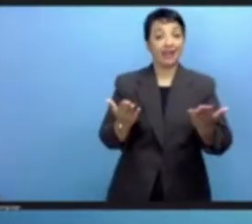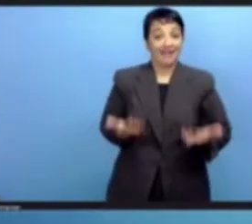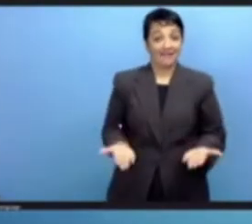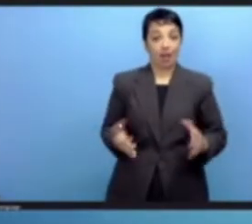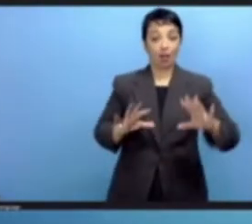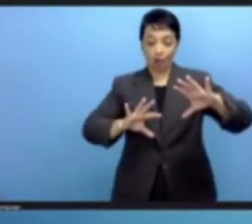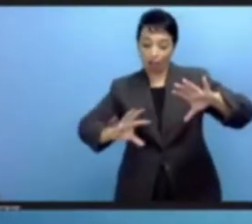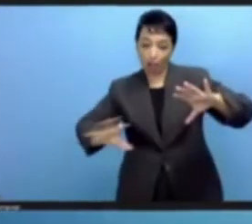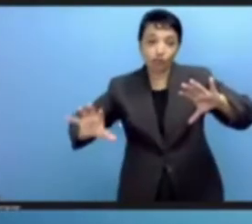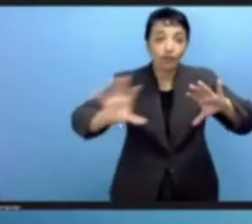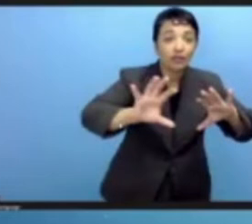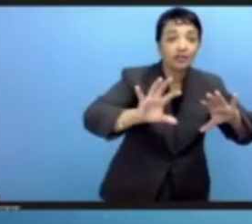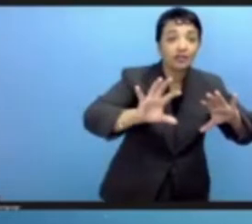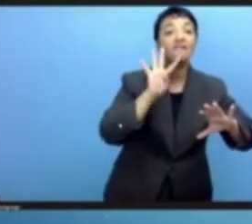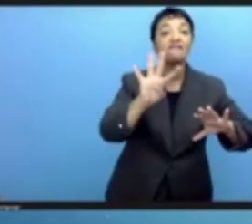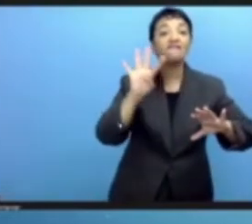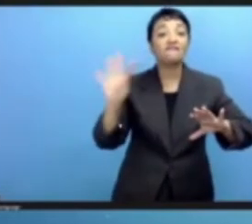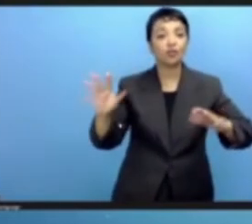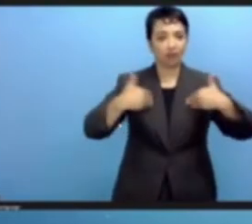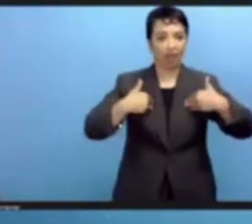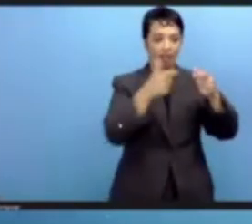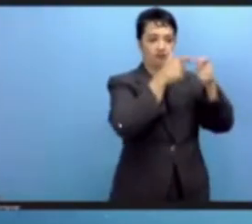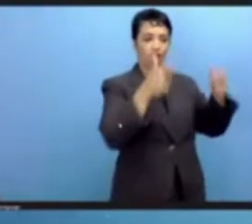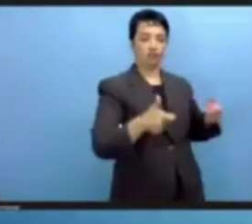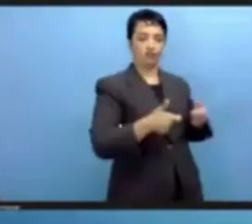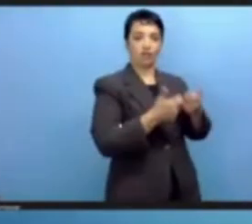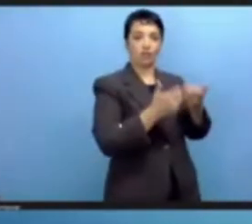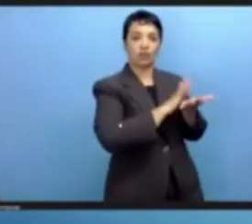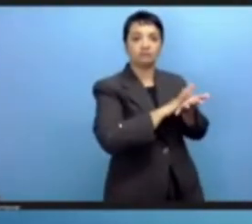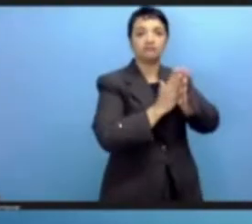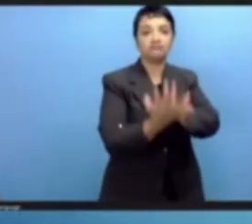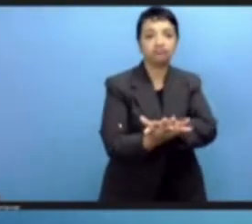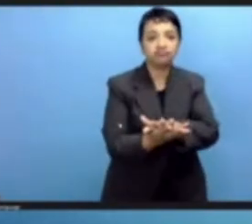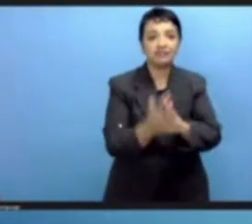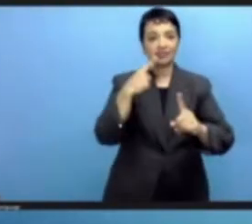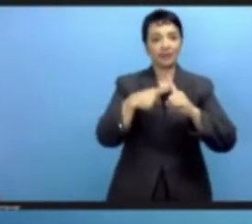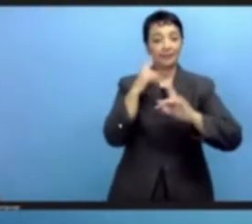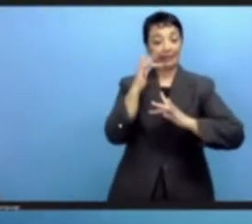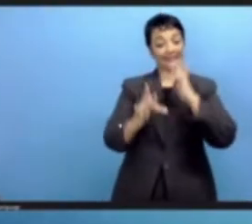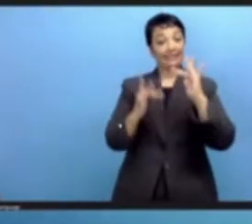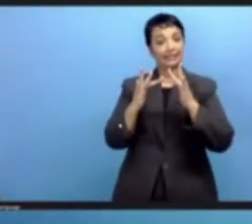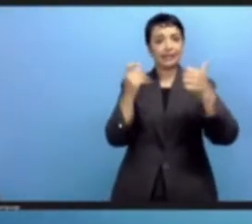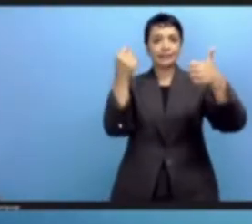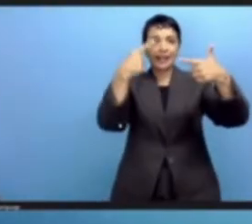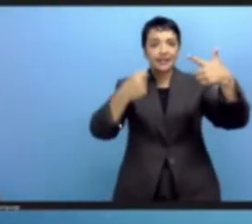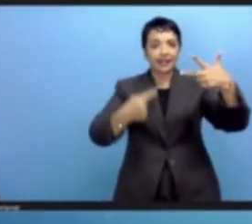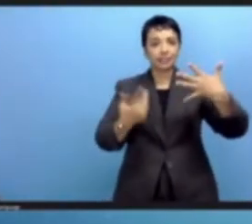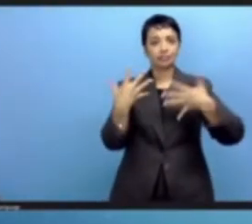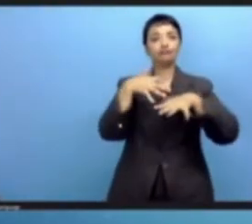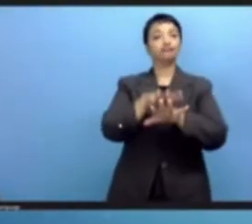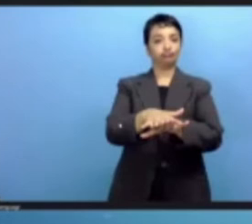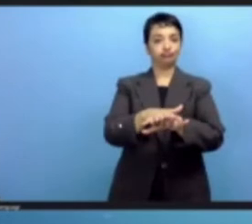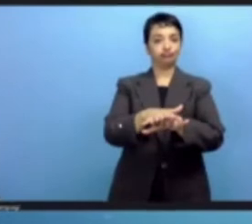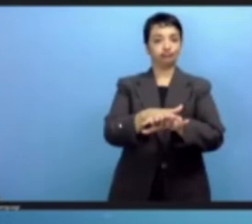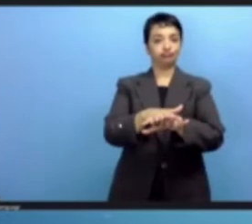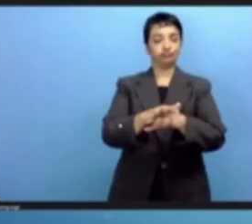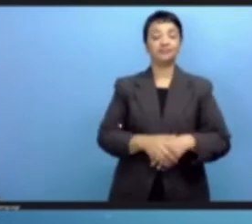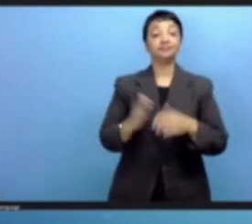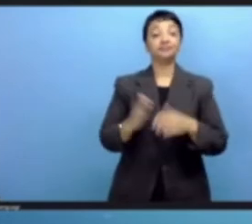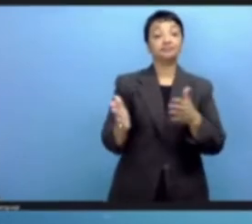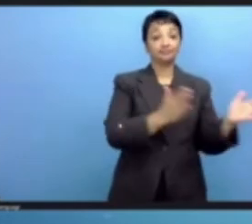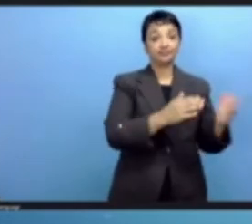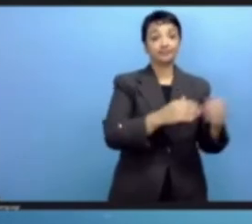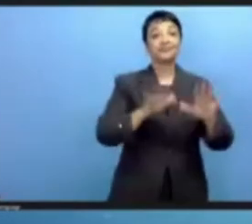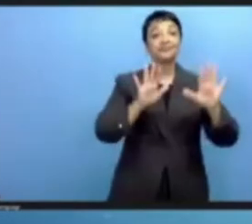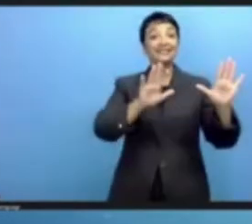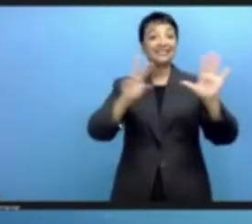UNESCO Rome Framework and Internet Universality indicators, 17 of which are African